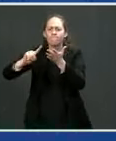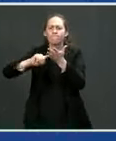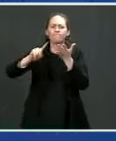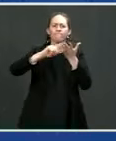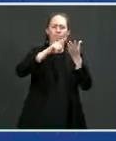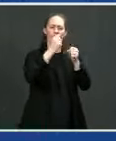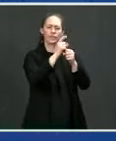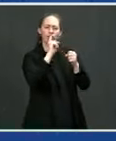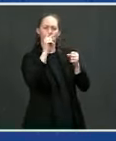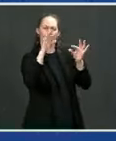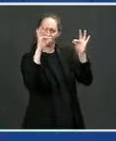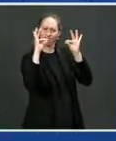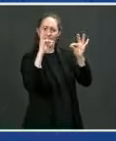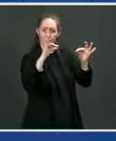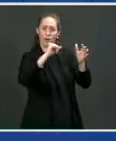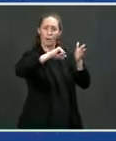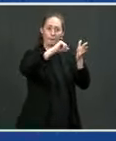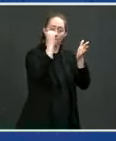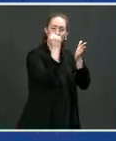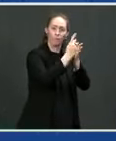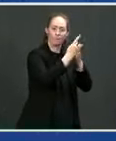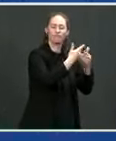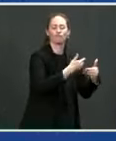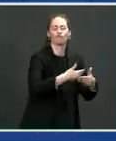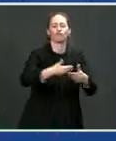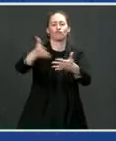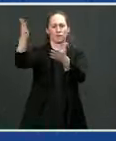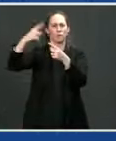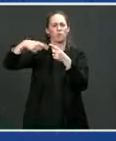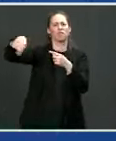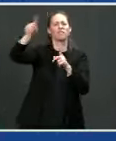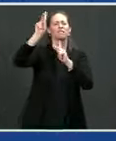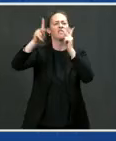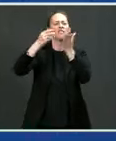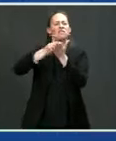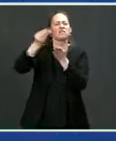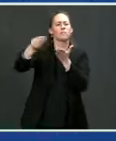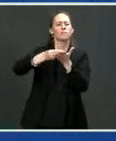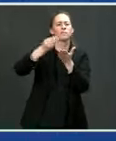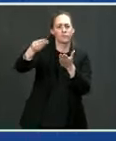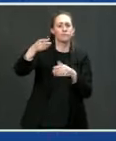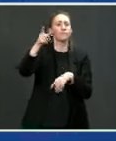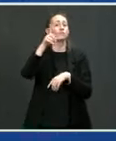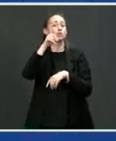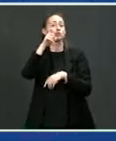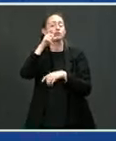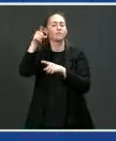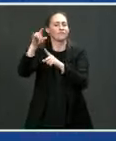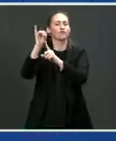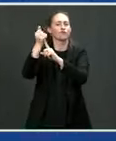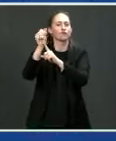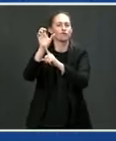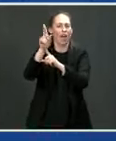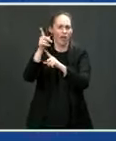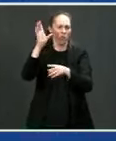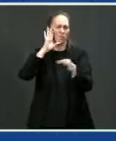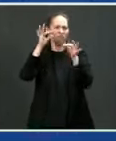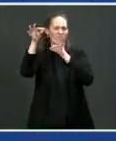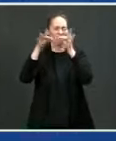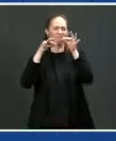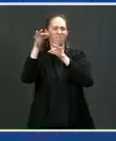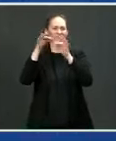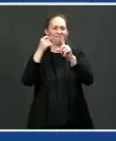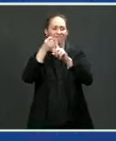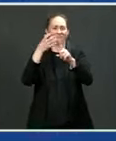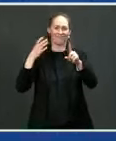customers. We're going to turn it back over to Jack, who's been moving around clearly, to describe that. Can you tell us what we're looking at here?